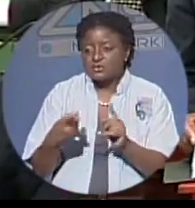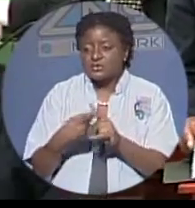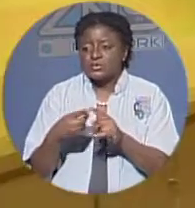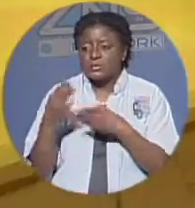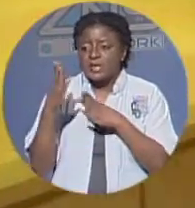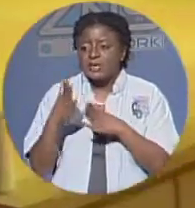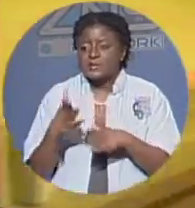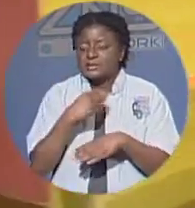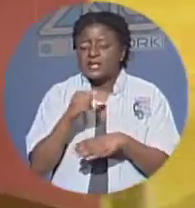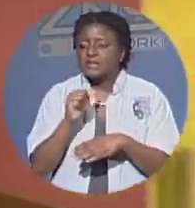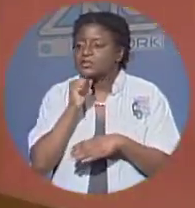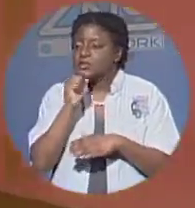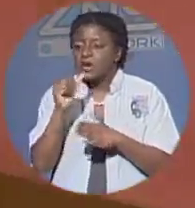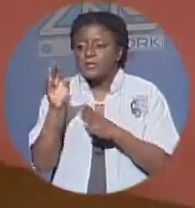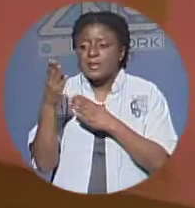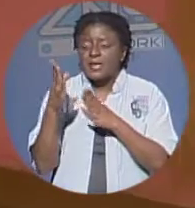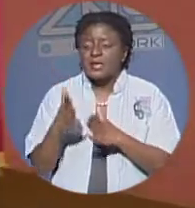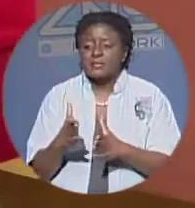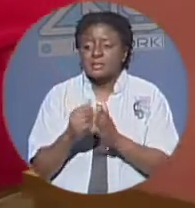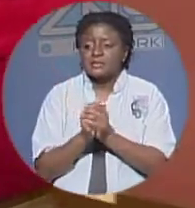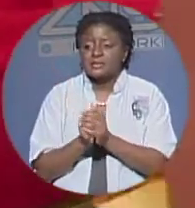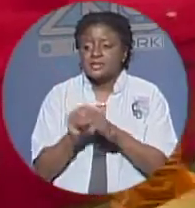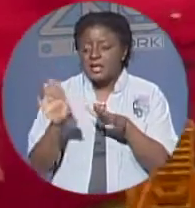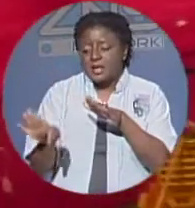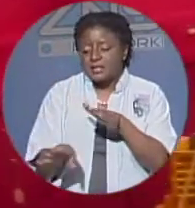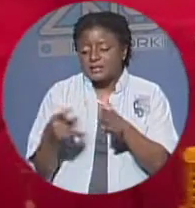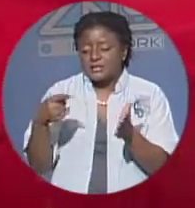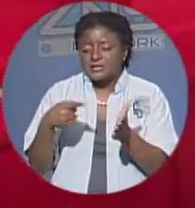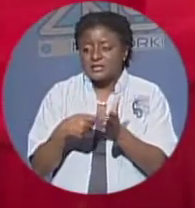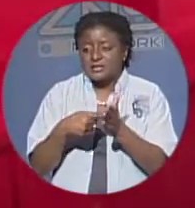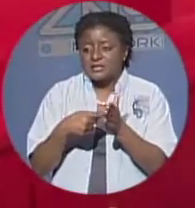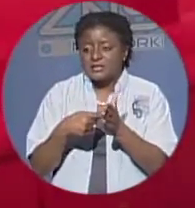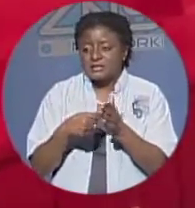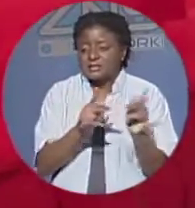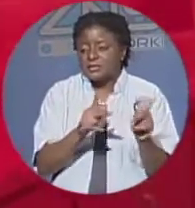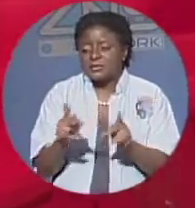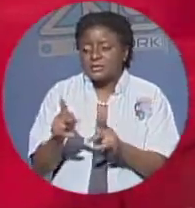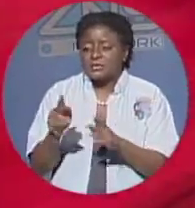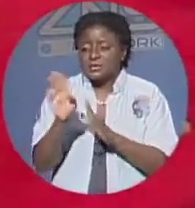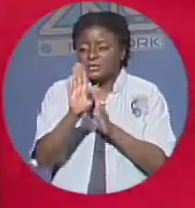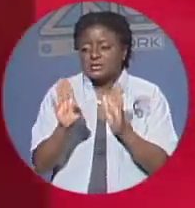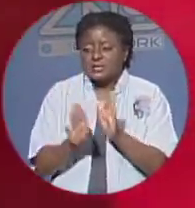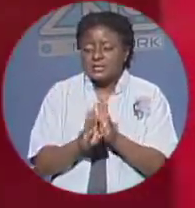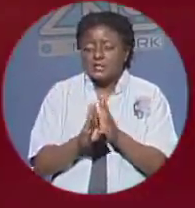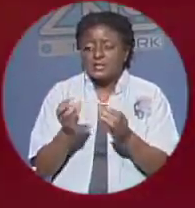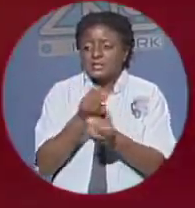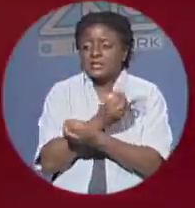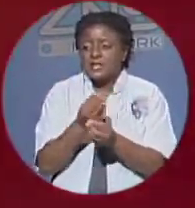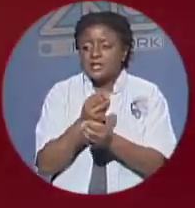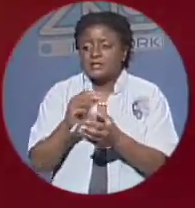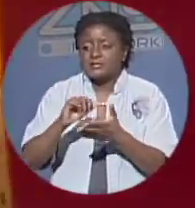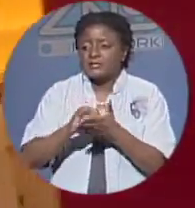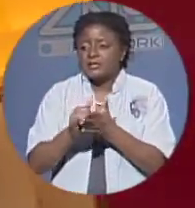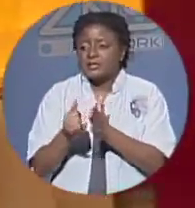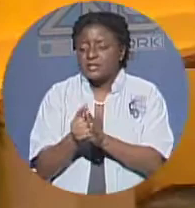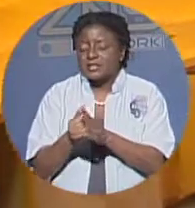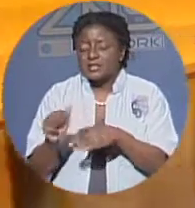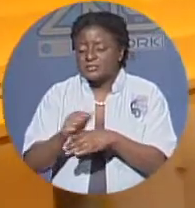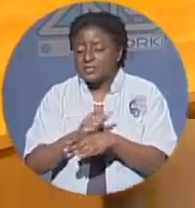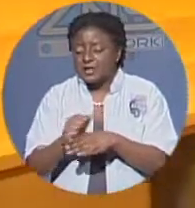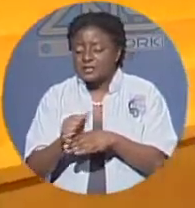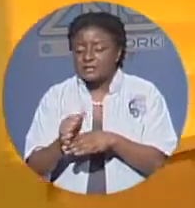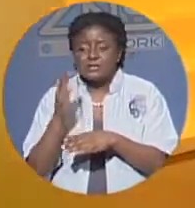-bahamians but under this proposed bill minister grant says none of these practices will be tolerated he noted that a